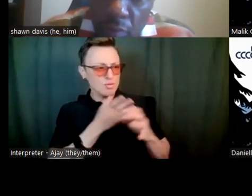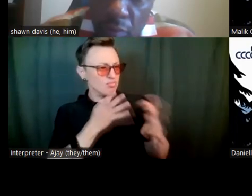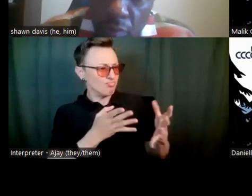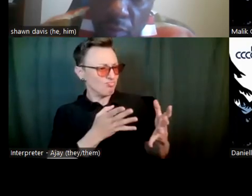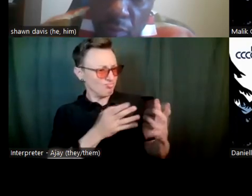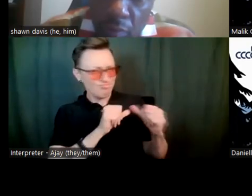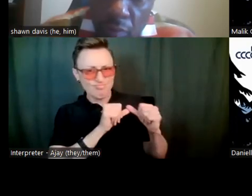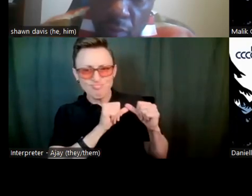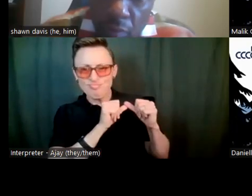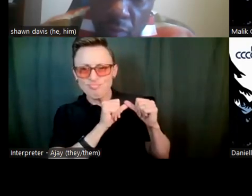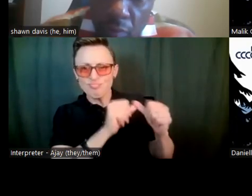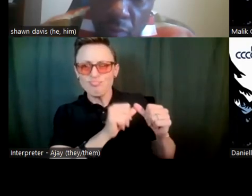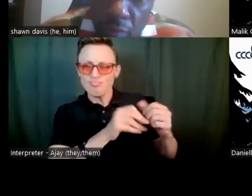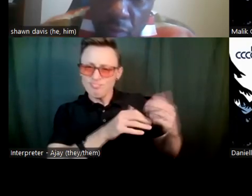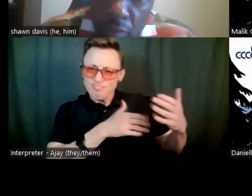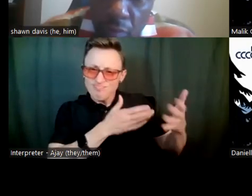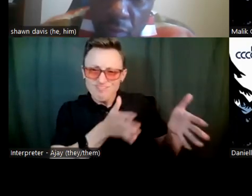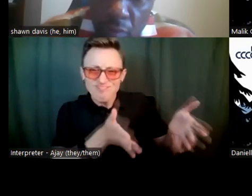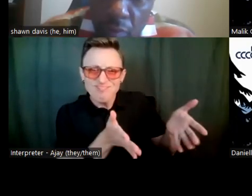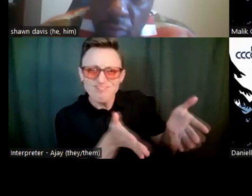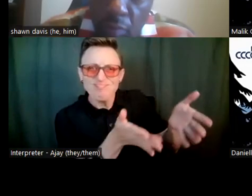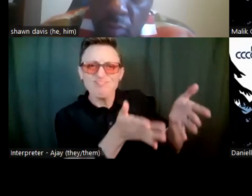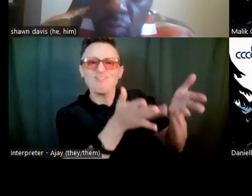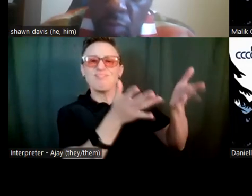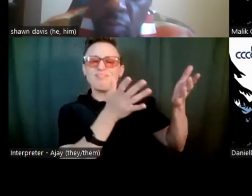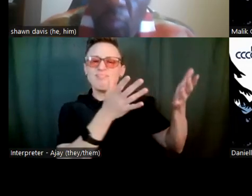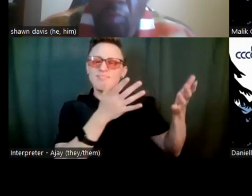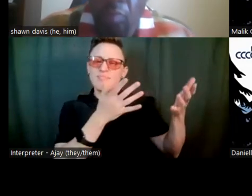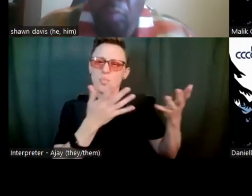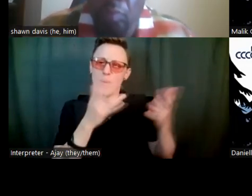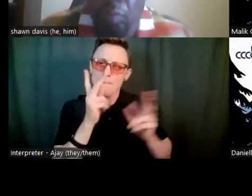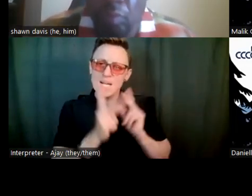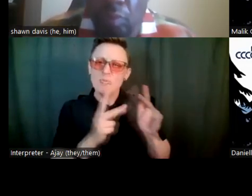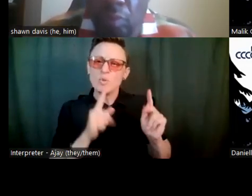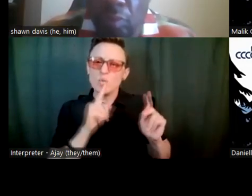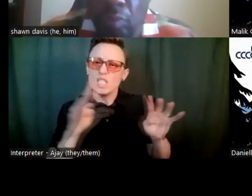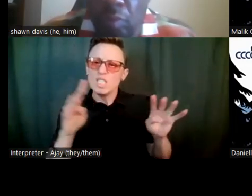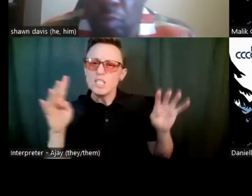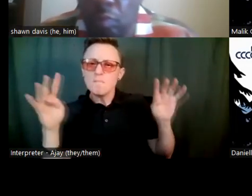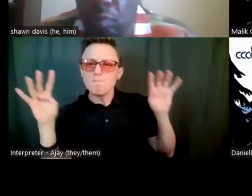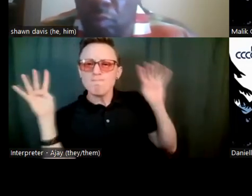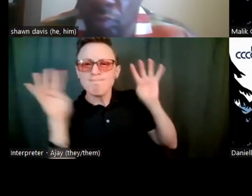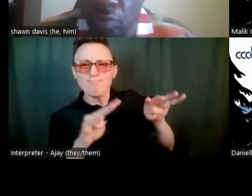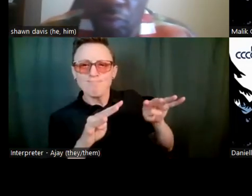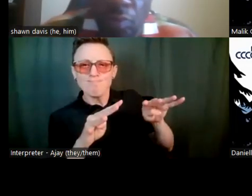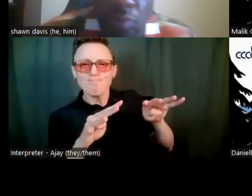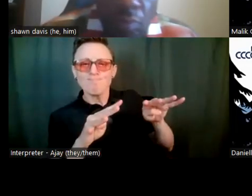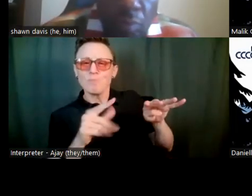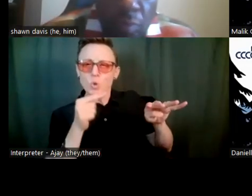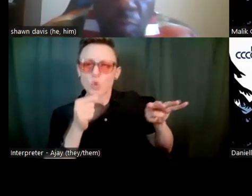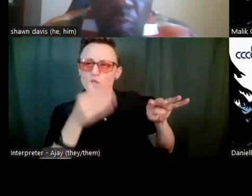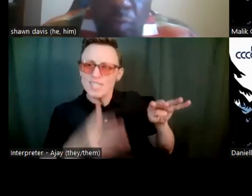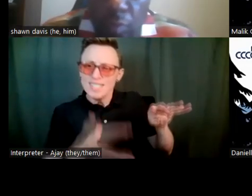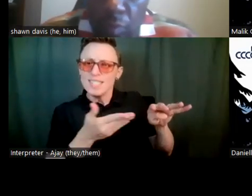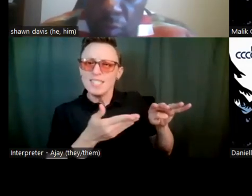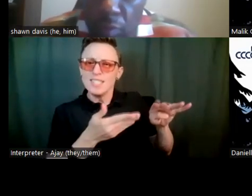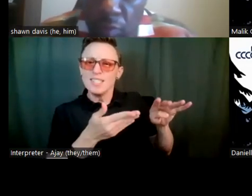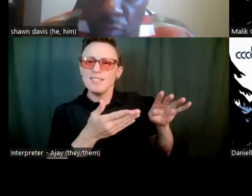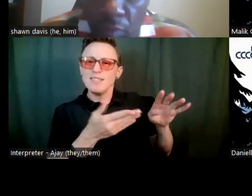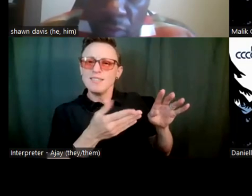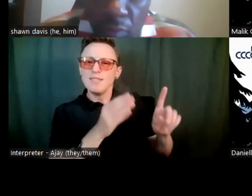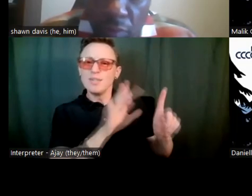on and be seen as she should be rather than